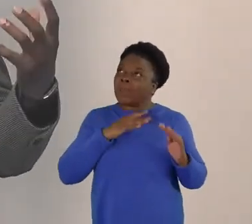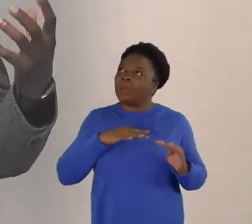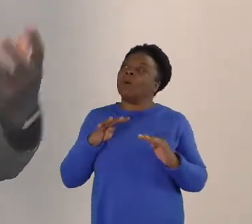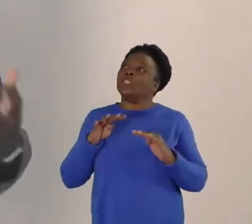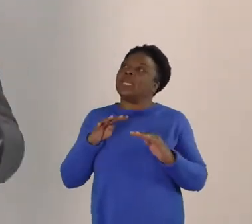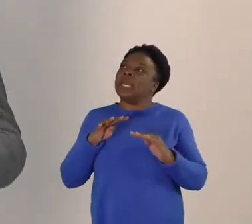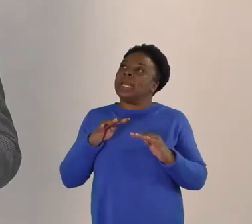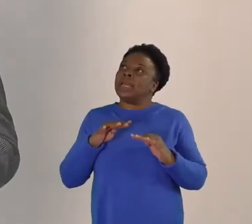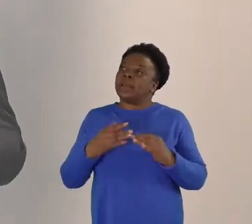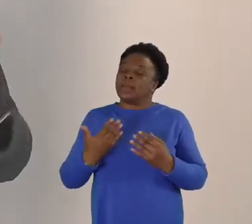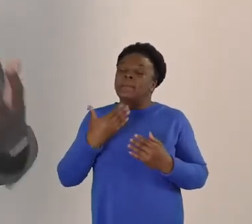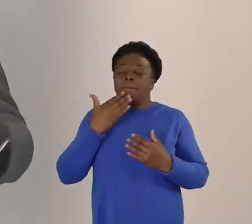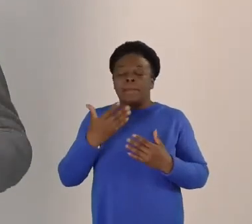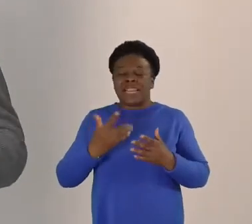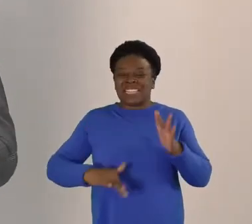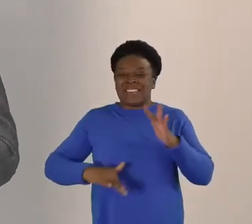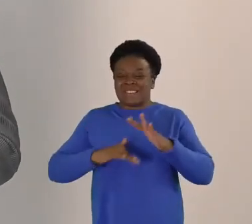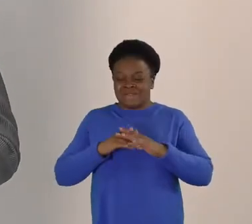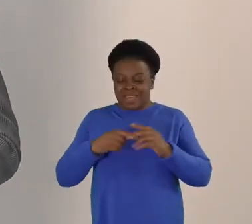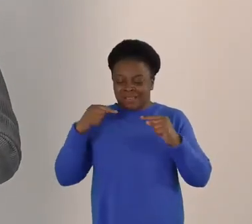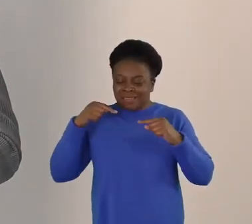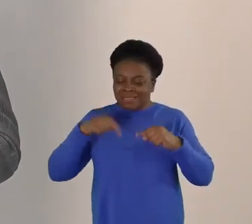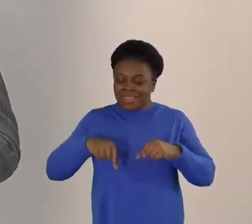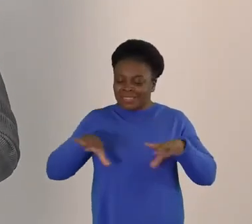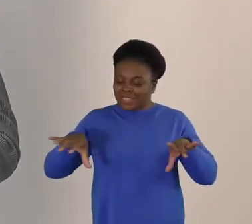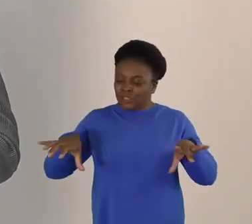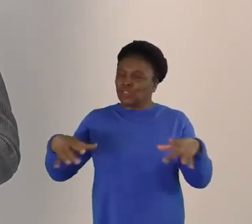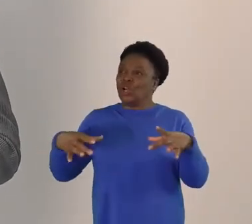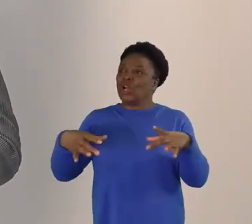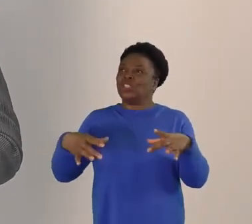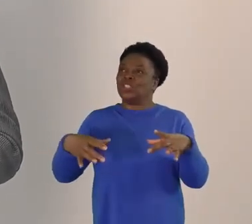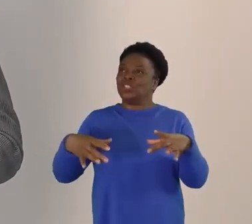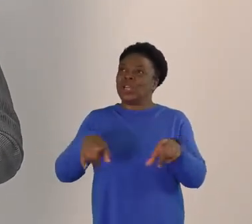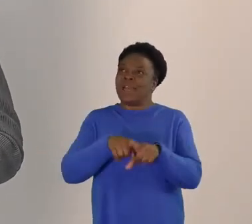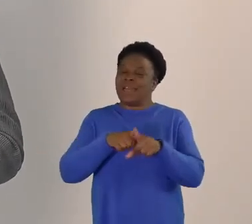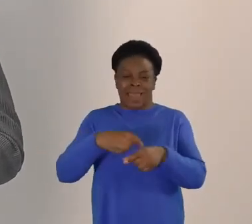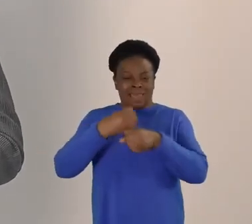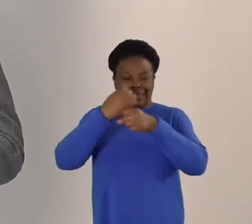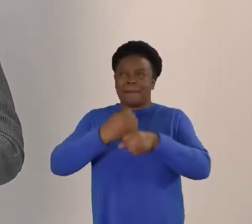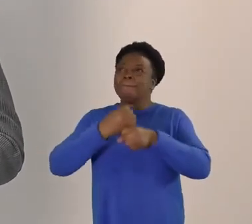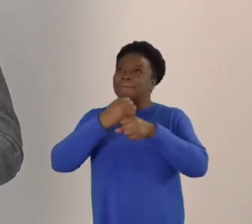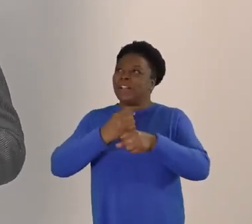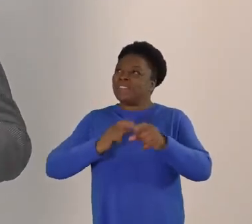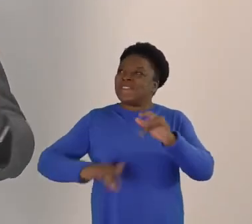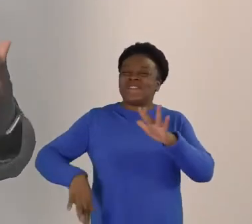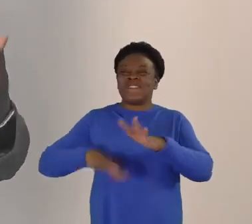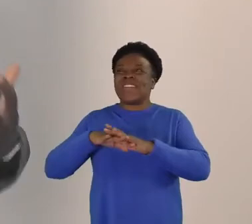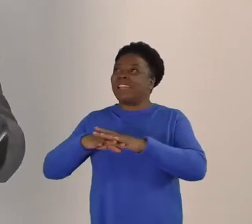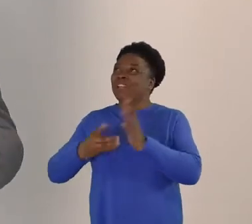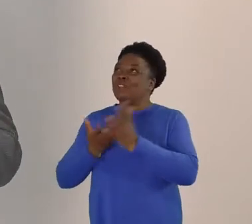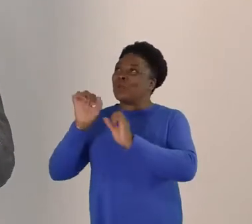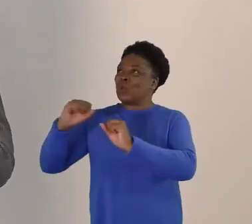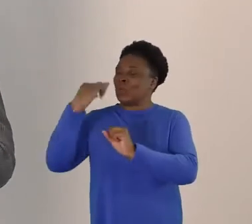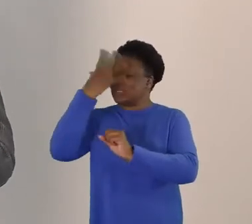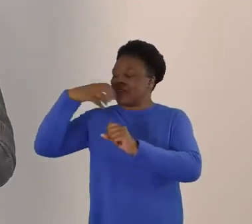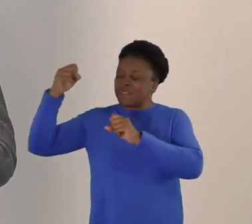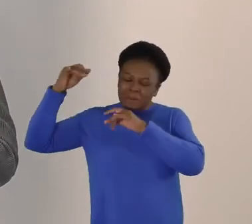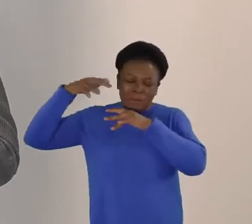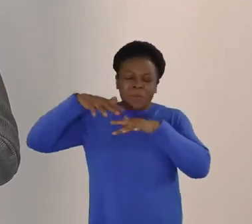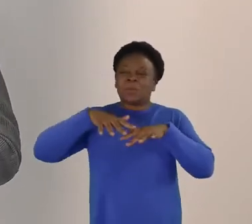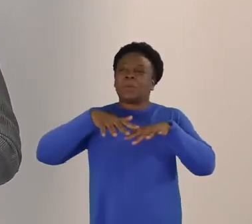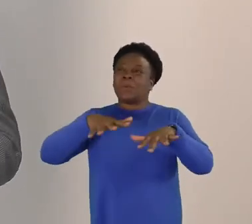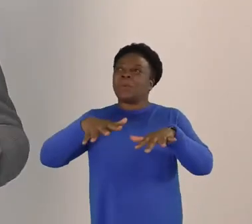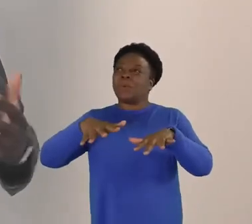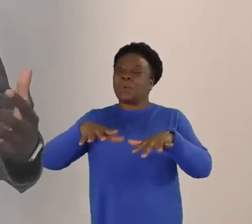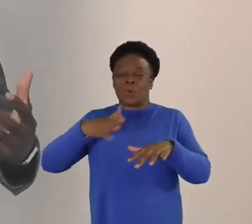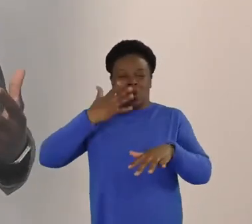fill this temple offered to you, and that, Father, Lord, we would see incredible fruit that comes from it.